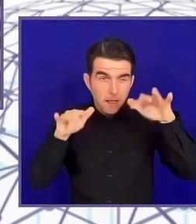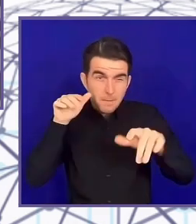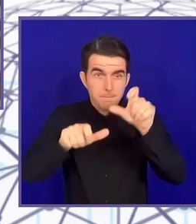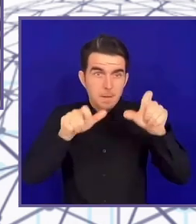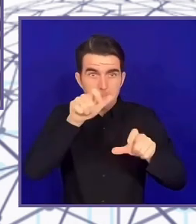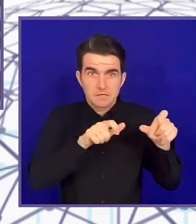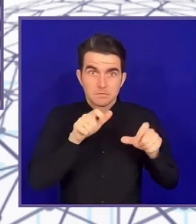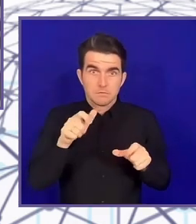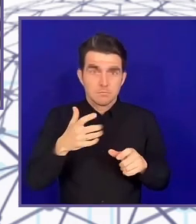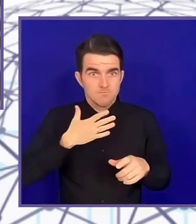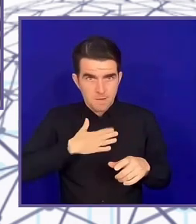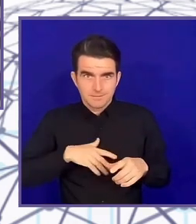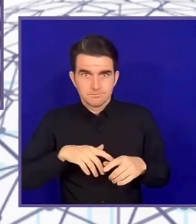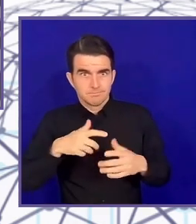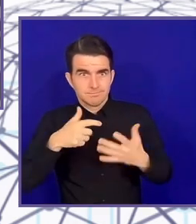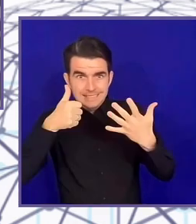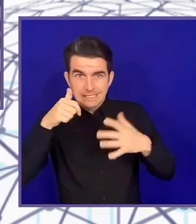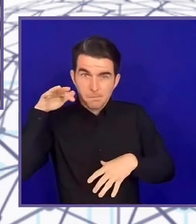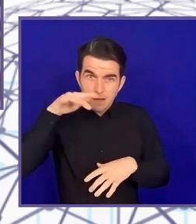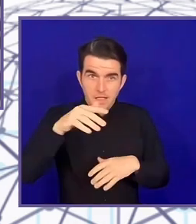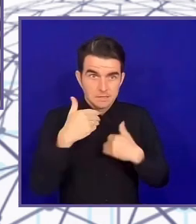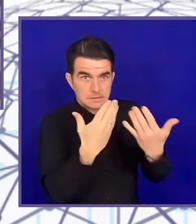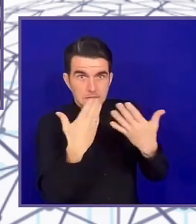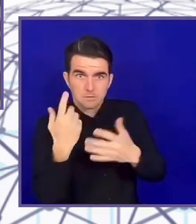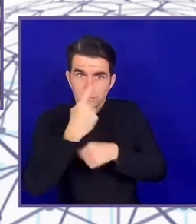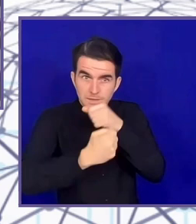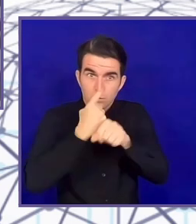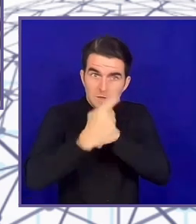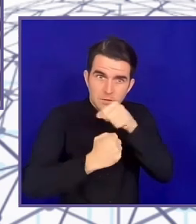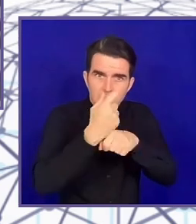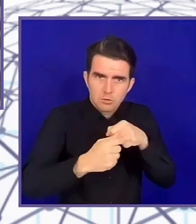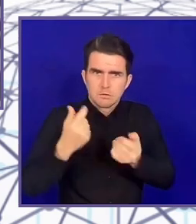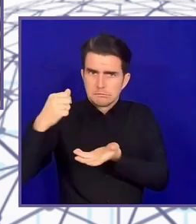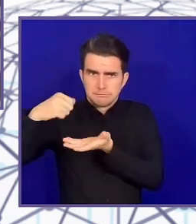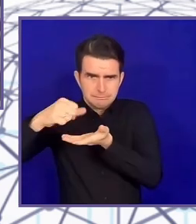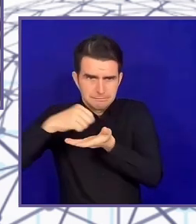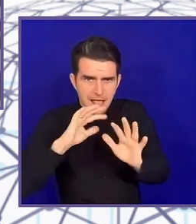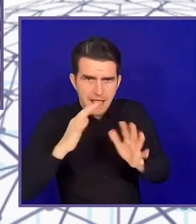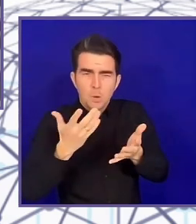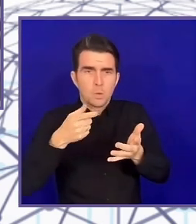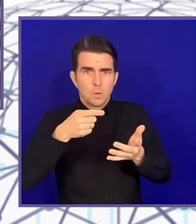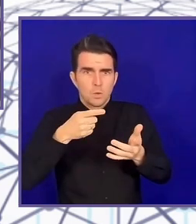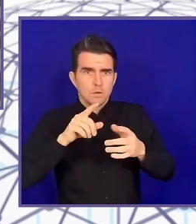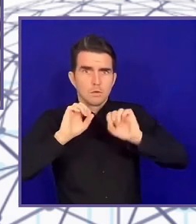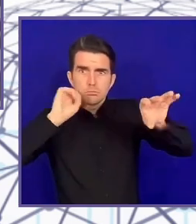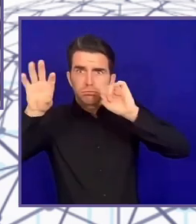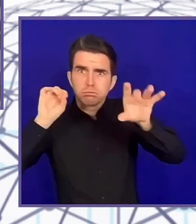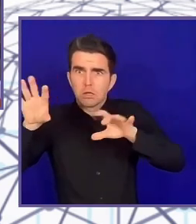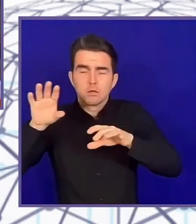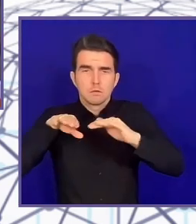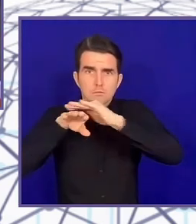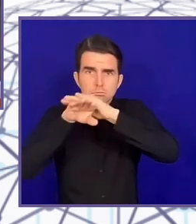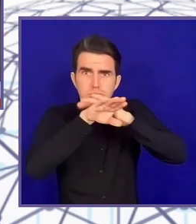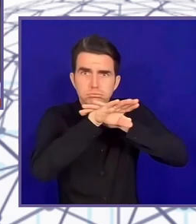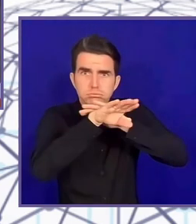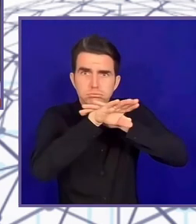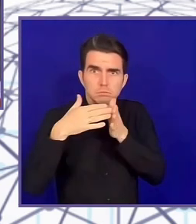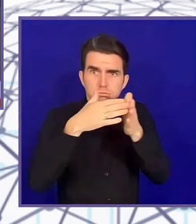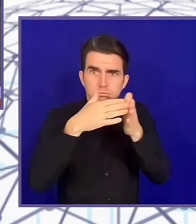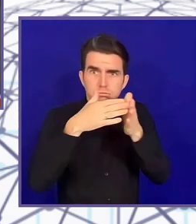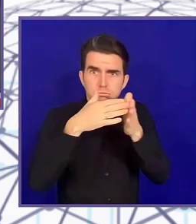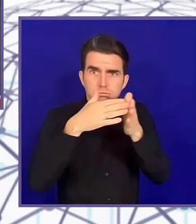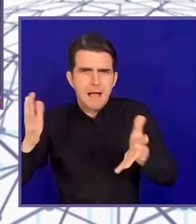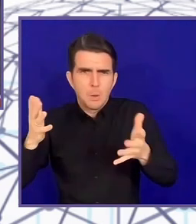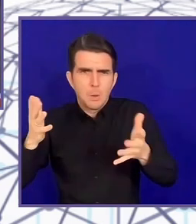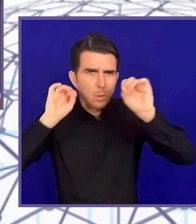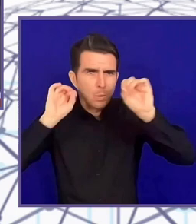soon. But tomorrow, there will be more about that. But it's a fantastic contribution. Thank you very much, Anna. Yeah, to add to that, I